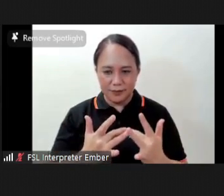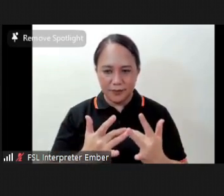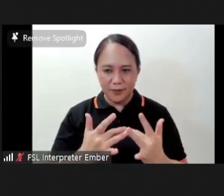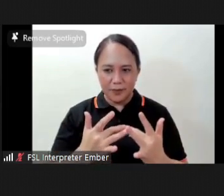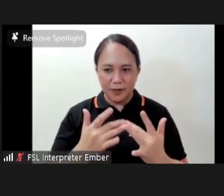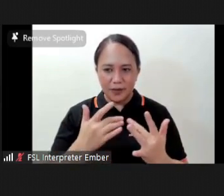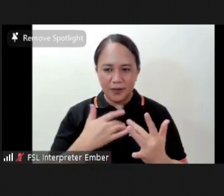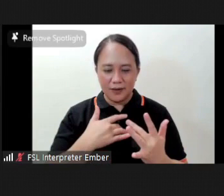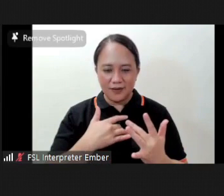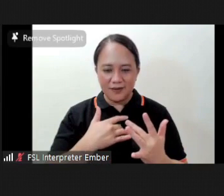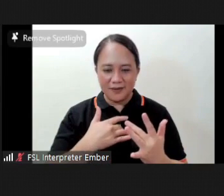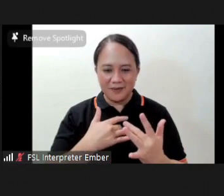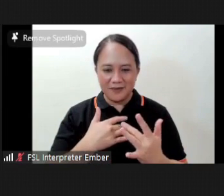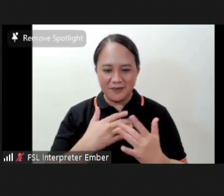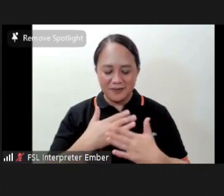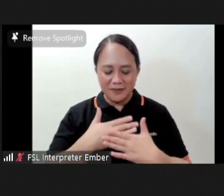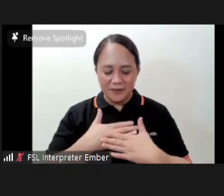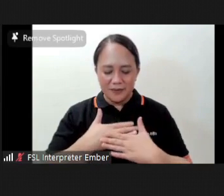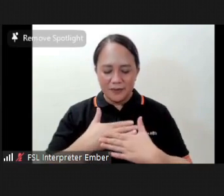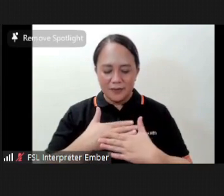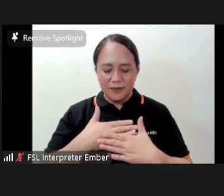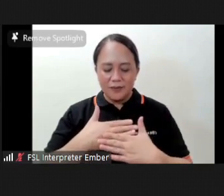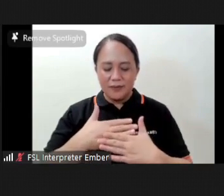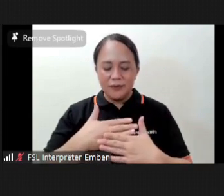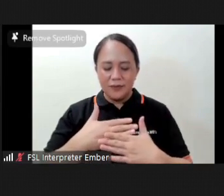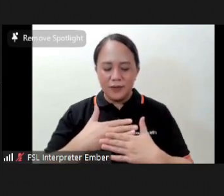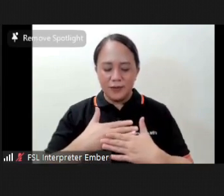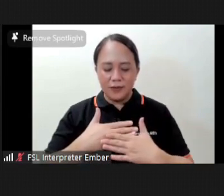breathing so much easier.